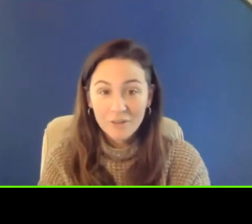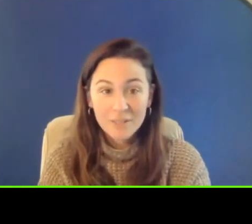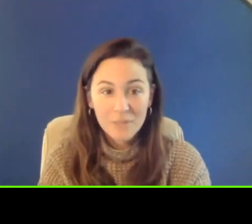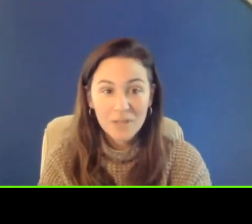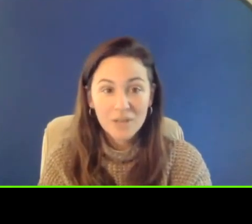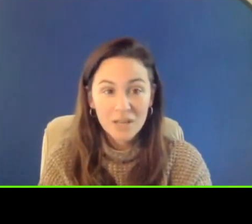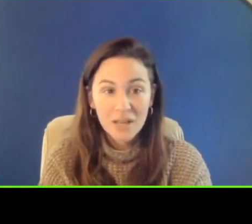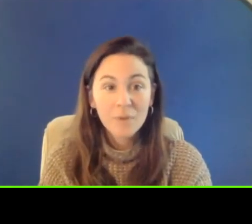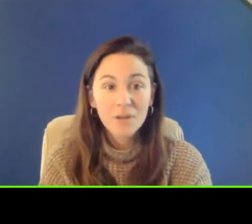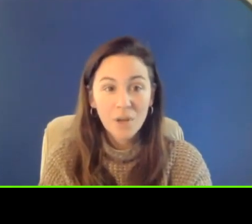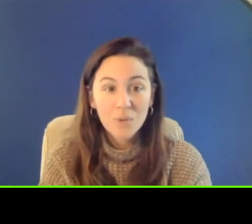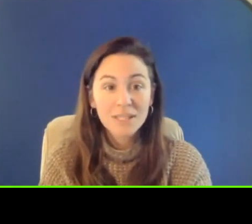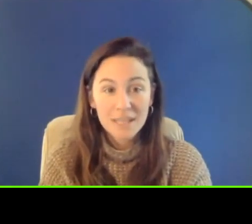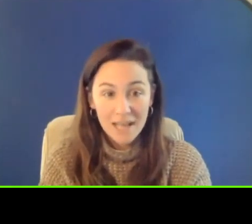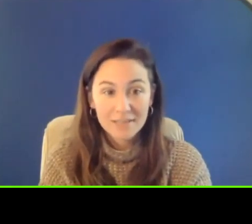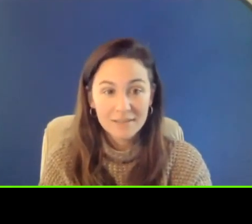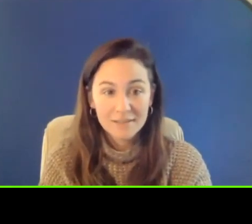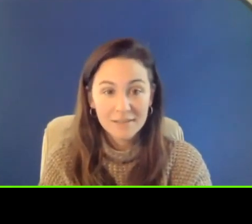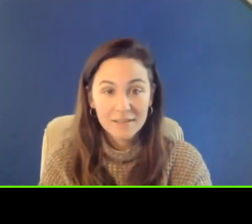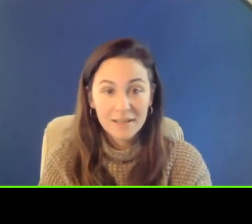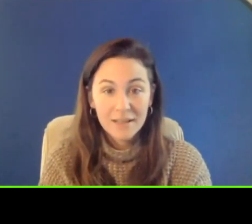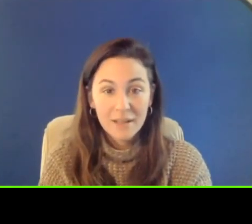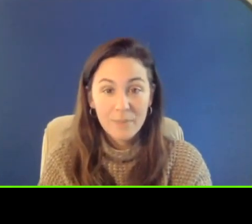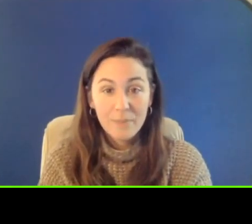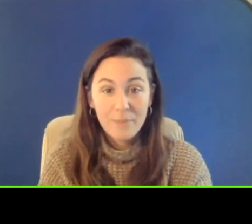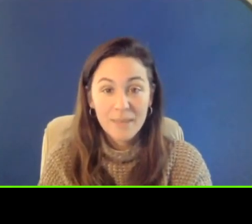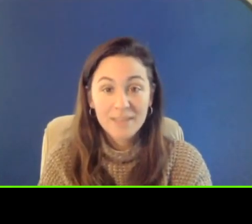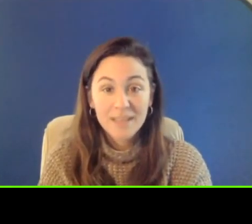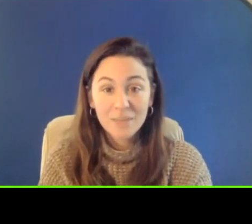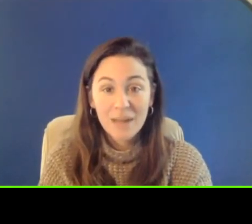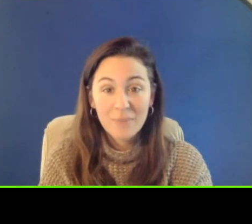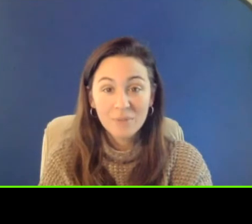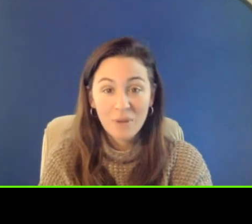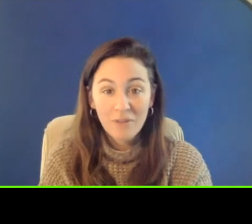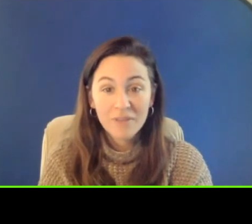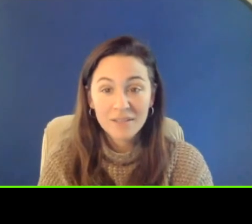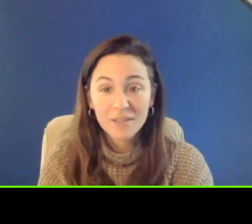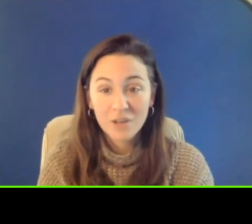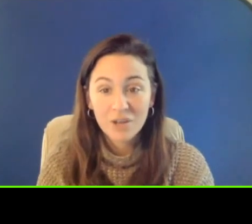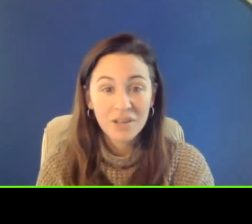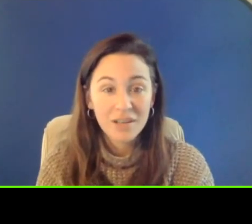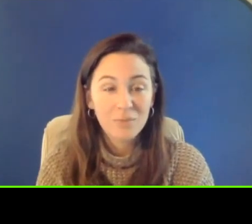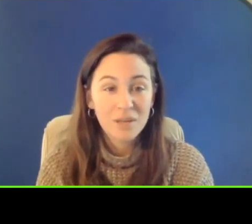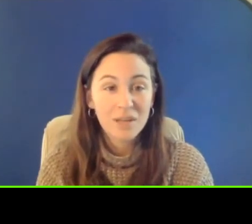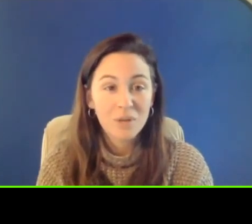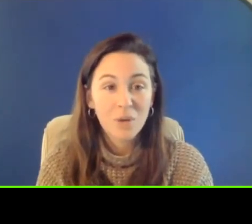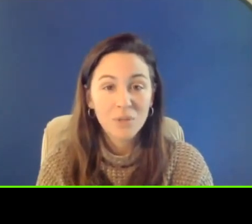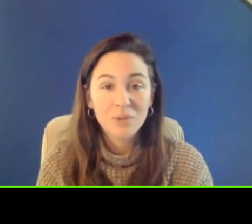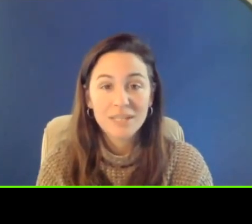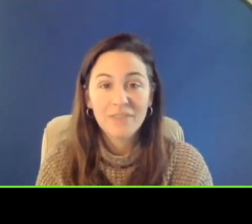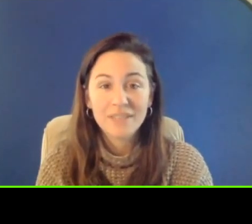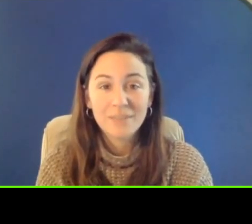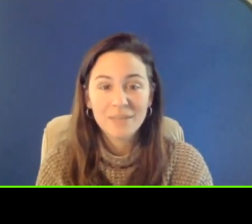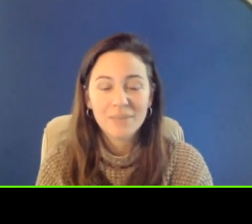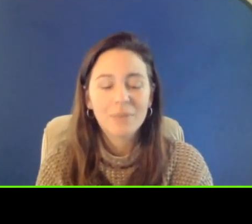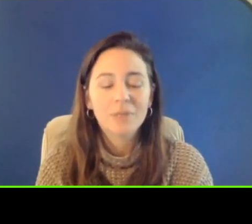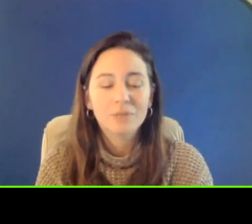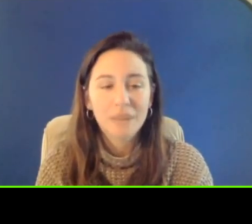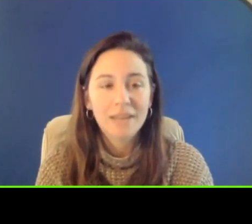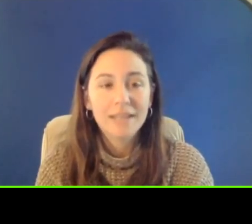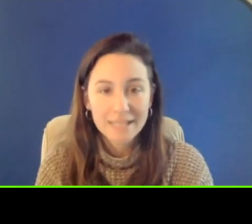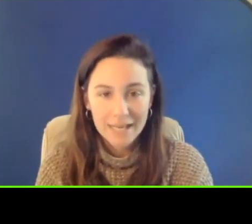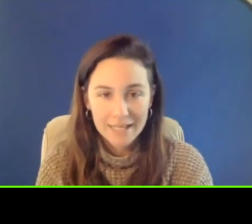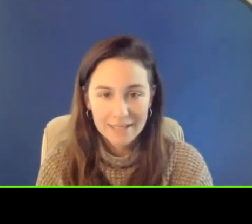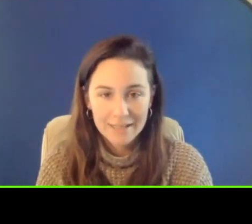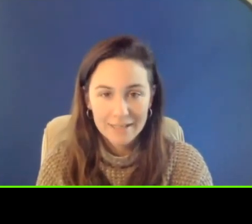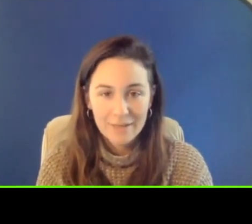like, if I offer something good, I'm going to go into debt because that's what happens. We offer things that are good. And we, we go into a deficit because people are like